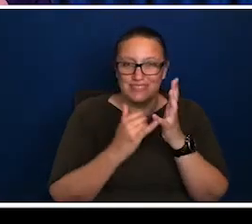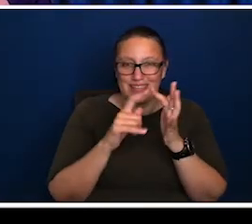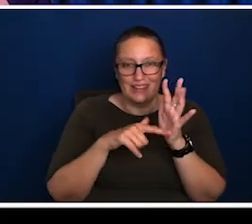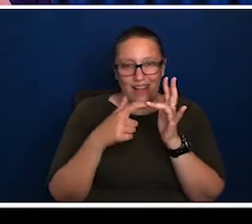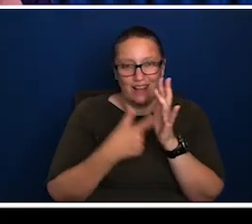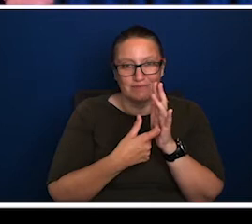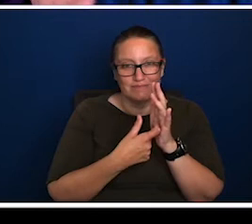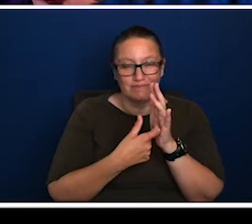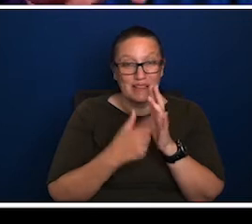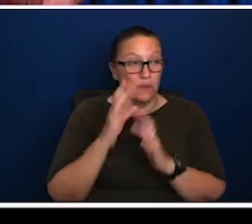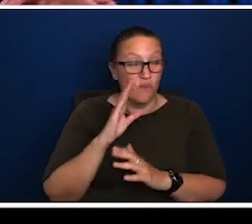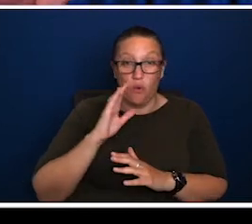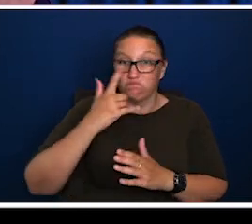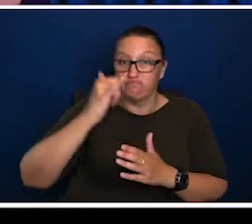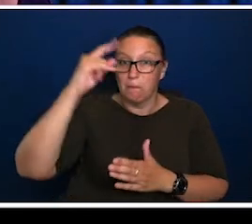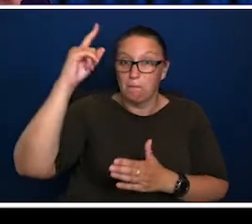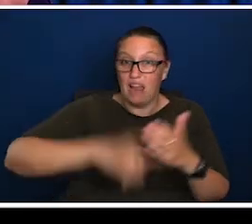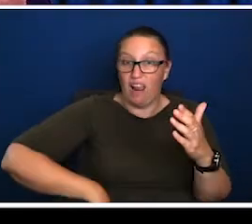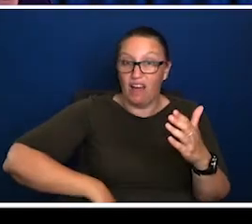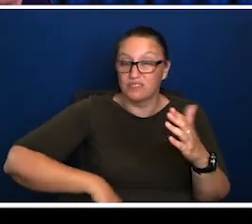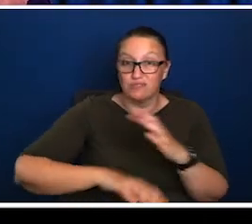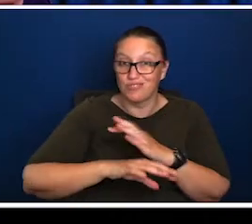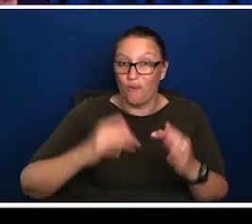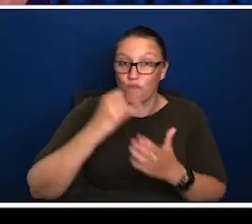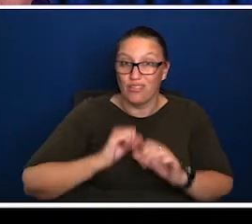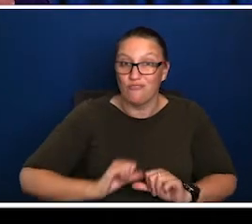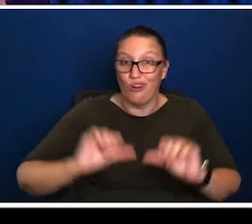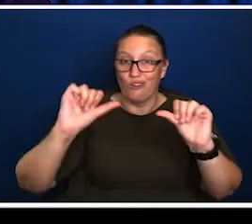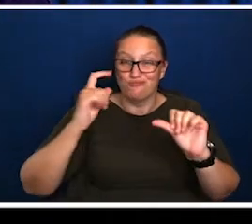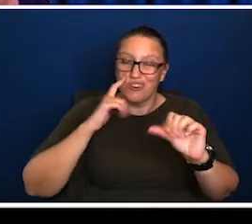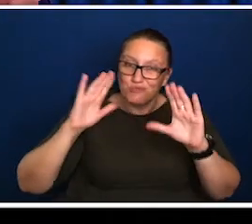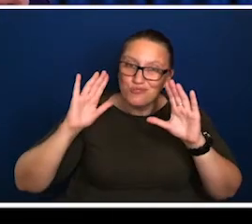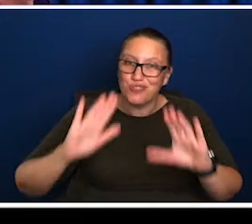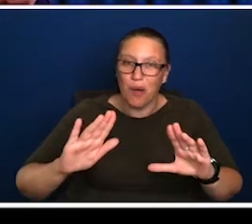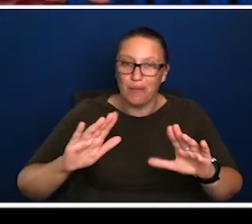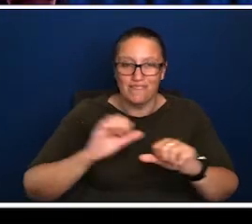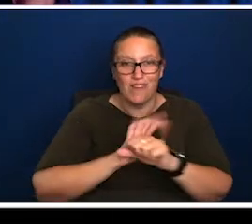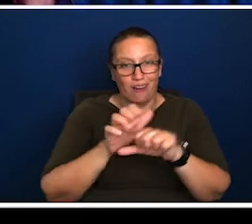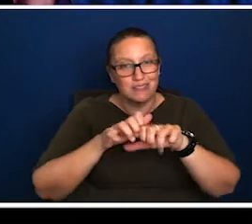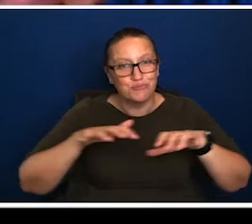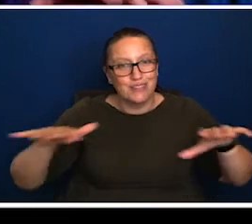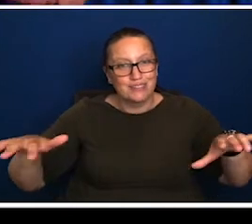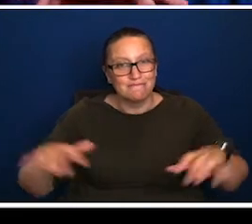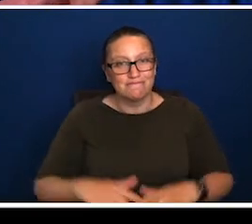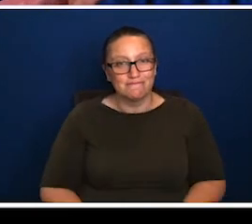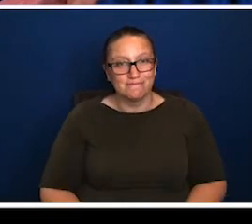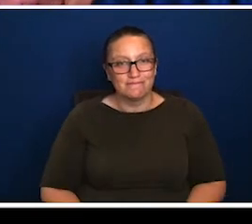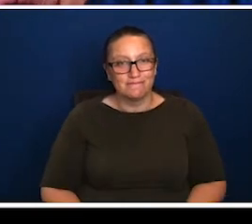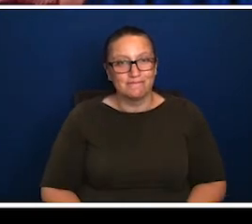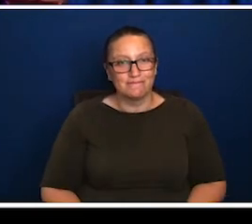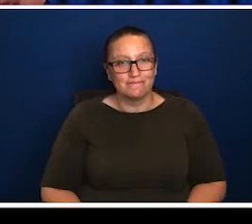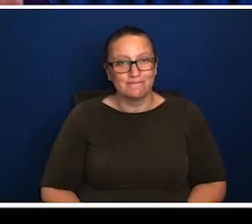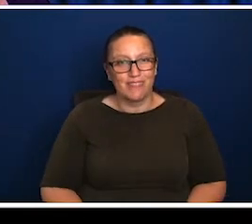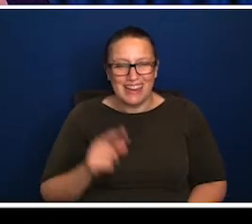conversation for every sector that was penalised through no fault of their own to contain the spread of the